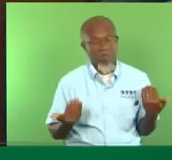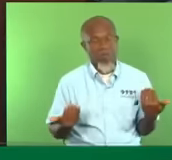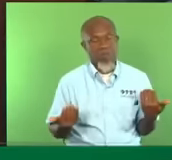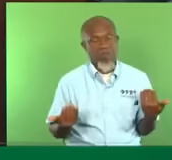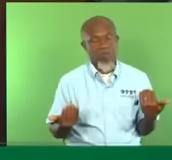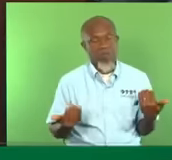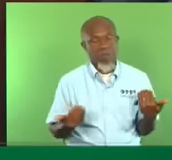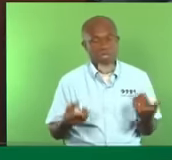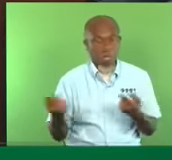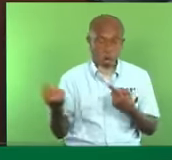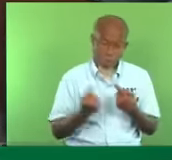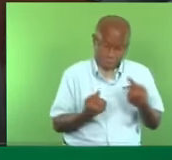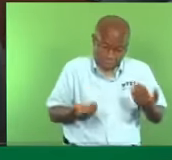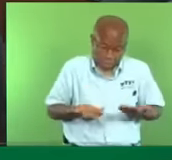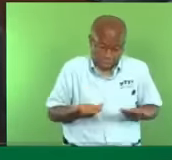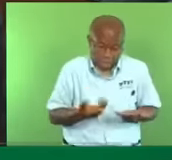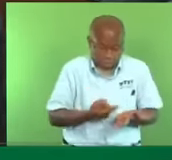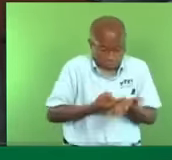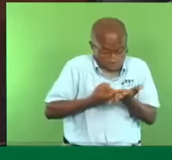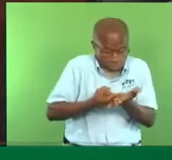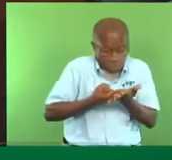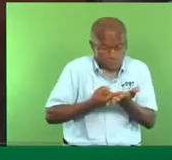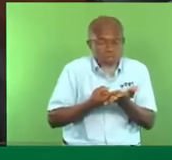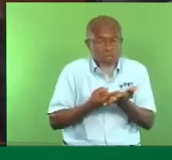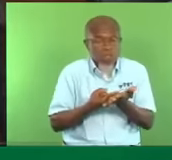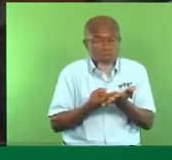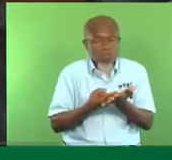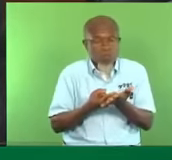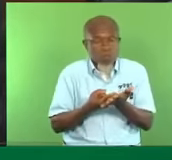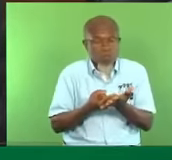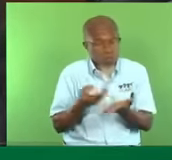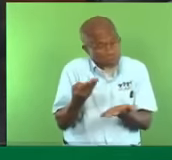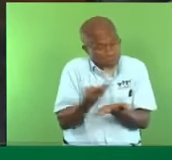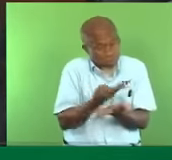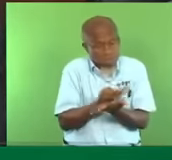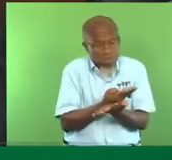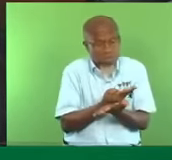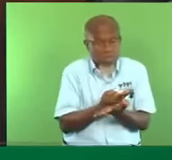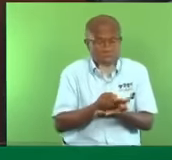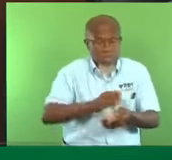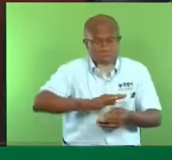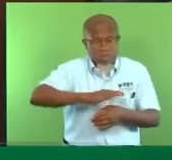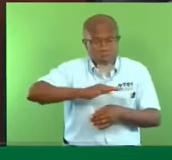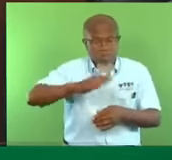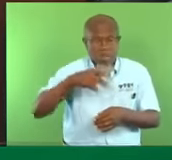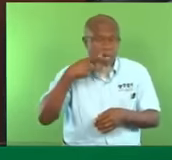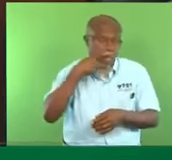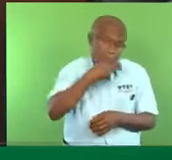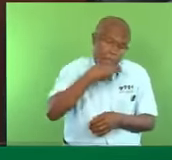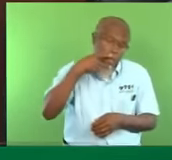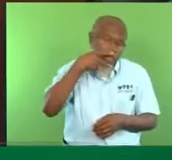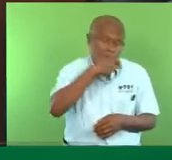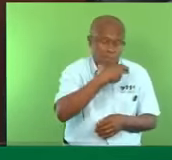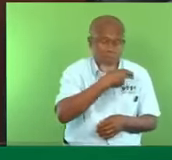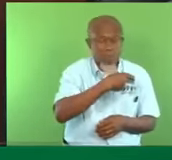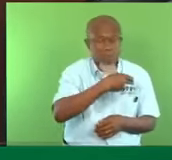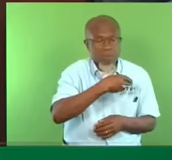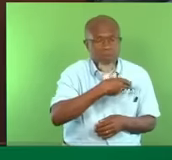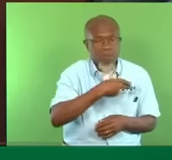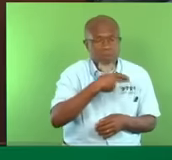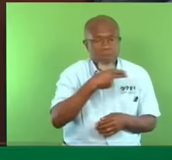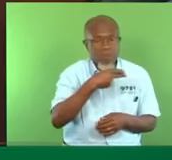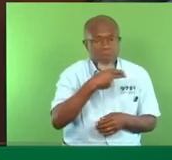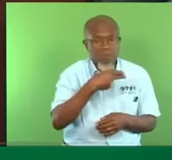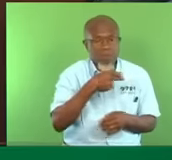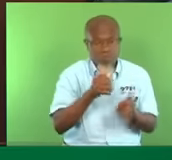come in this debate and this budget, you know, with all type of hoax and so on, Mr. Deputy Speaker. The one that the classic one the Minister